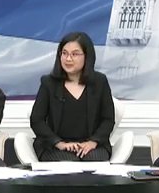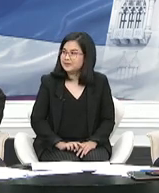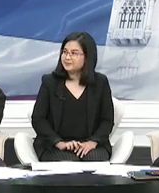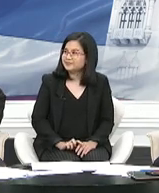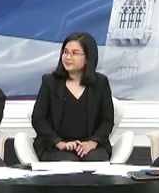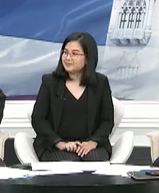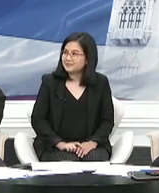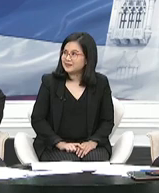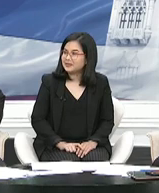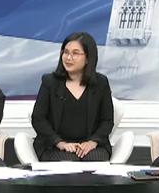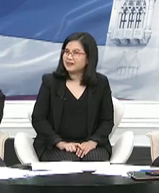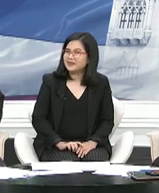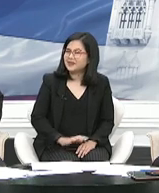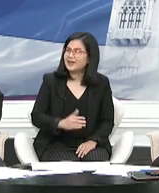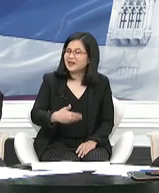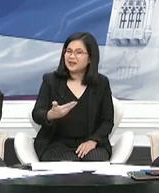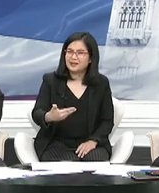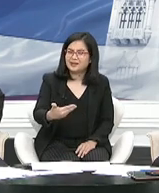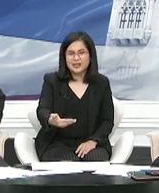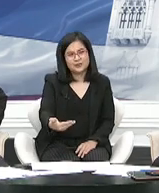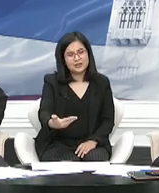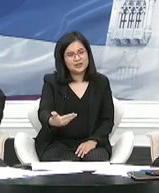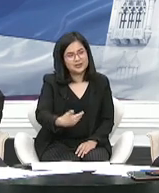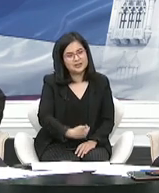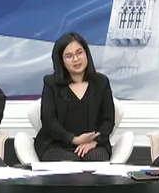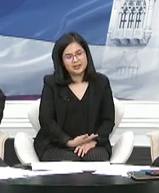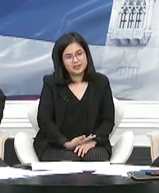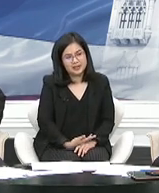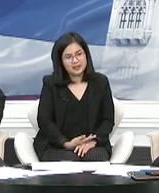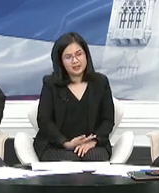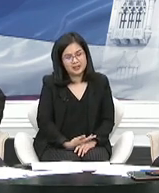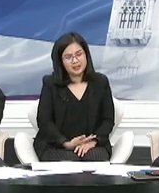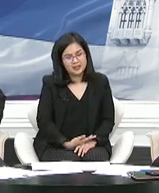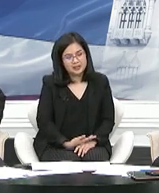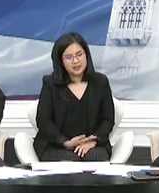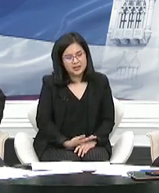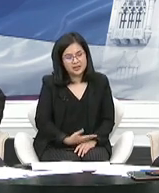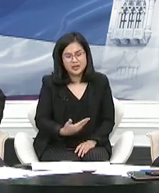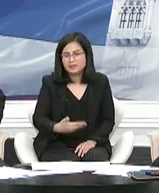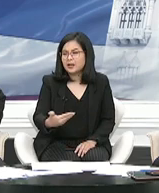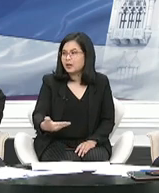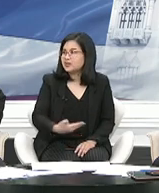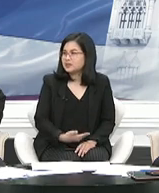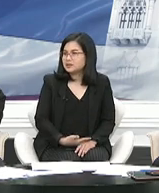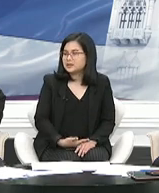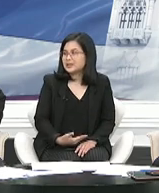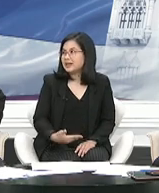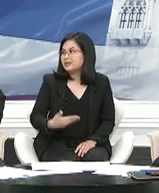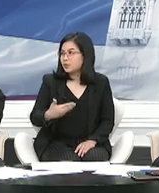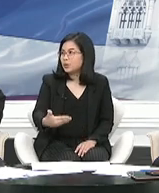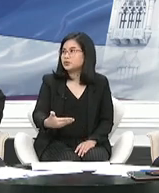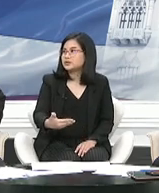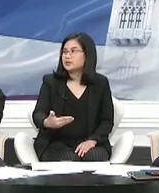session. close, but so far away. finally there. The last interesting thing is that I think the debate on the